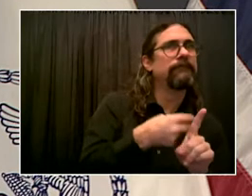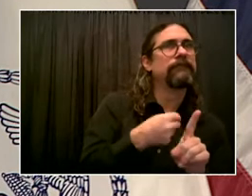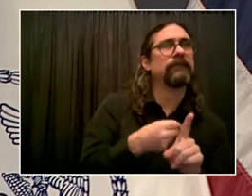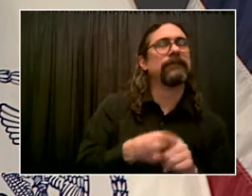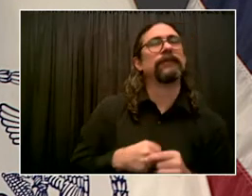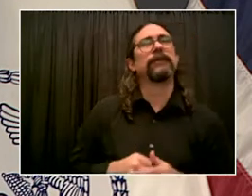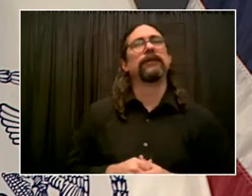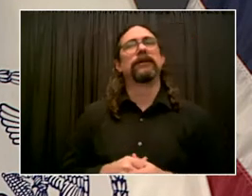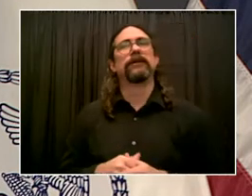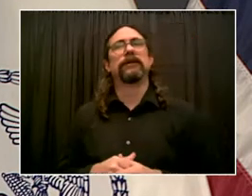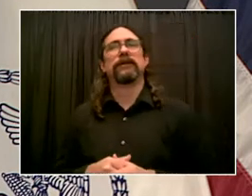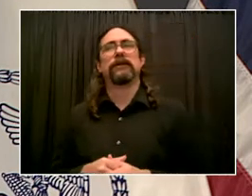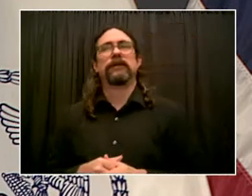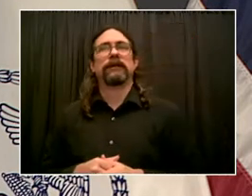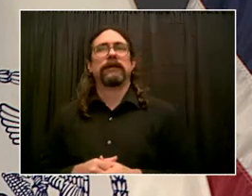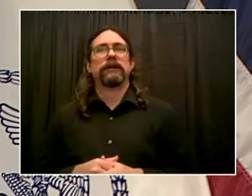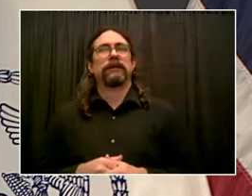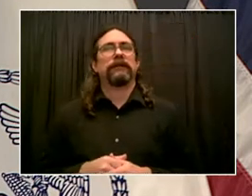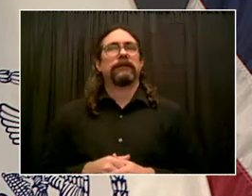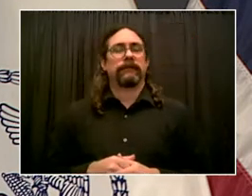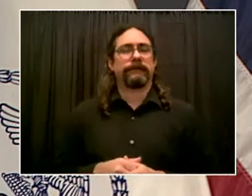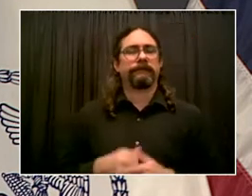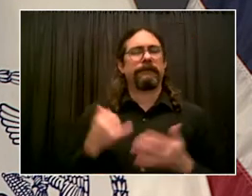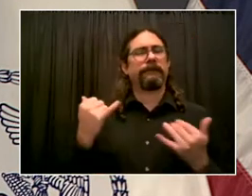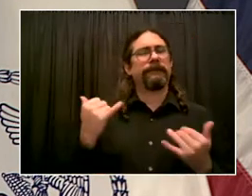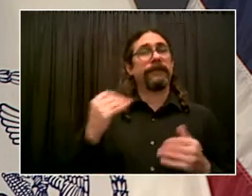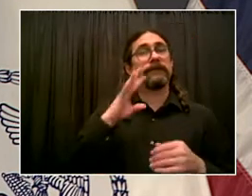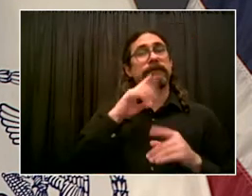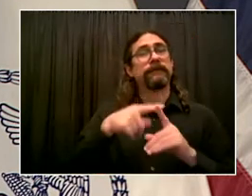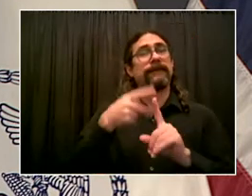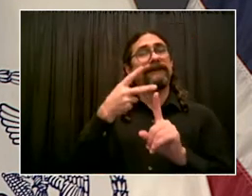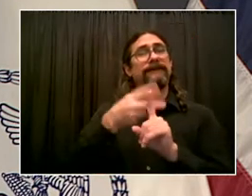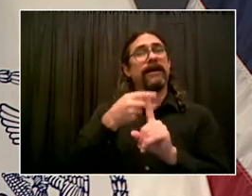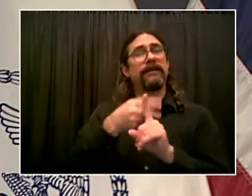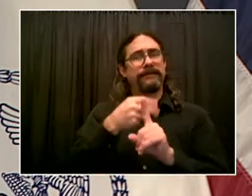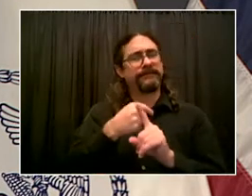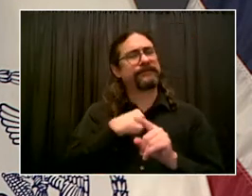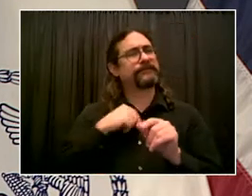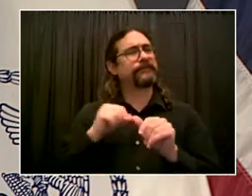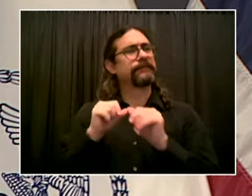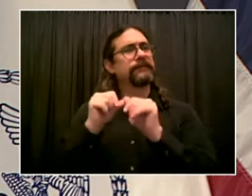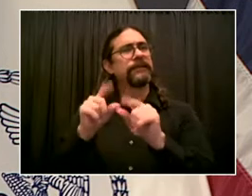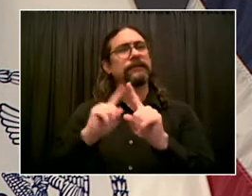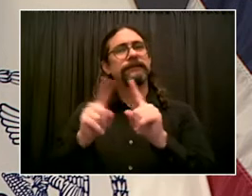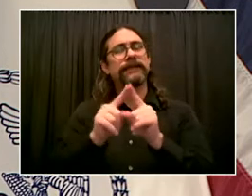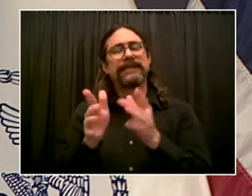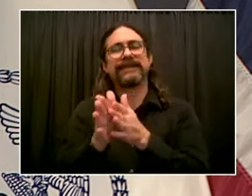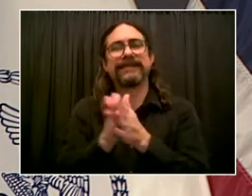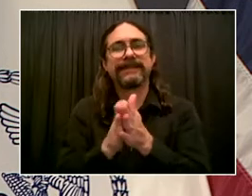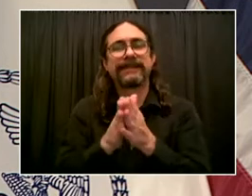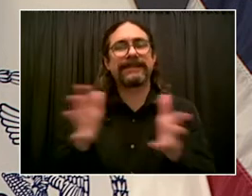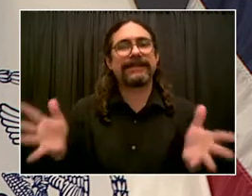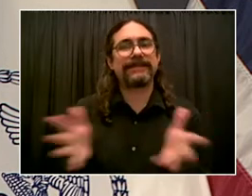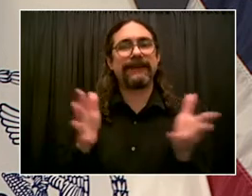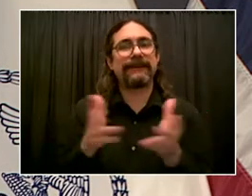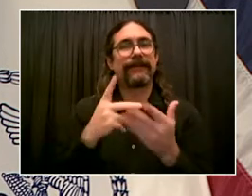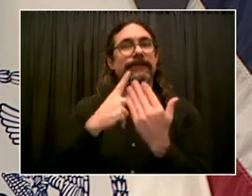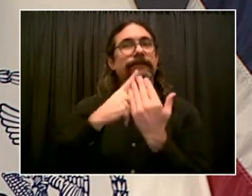incentives in place that have had a big impact here in this city and have been emulated around the country as well. One of the things that has really been